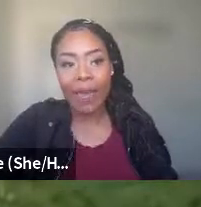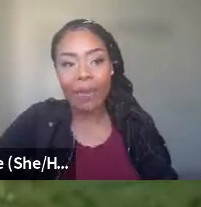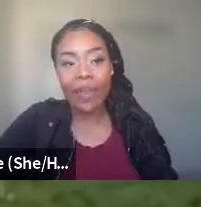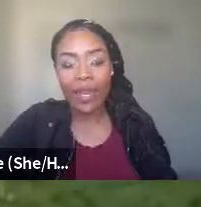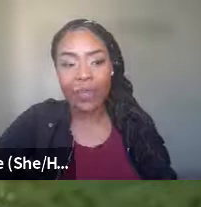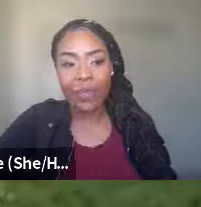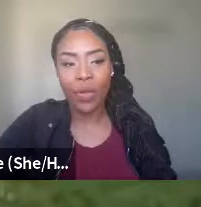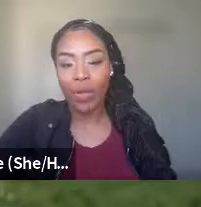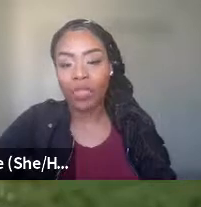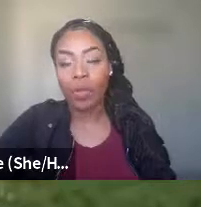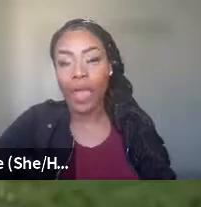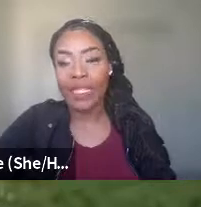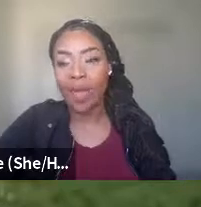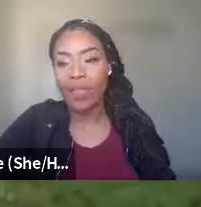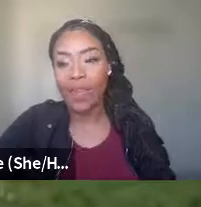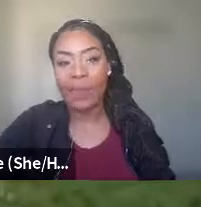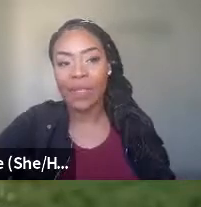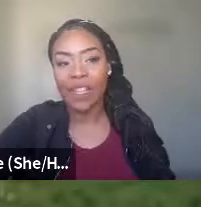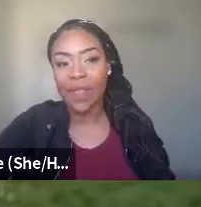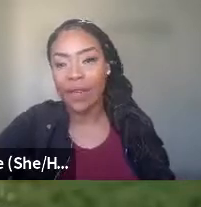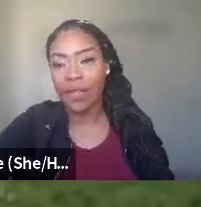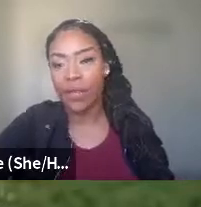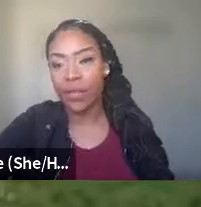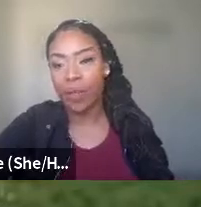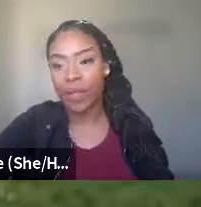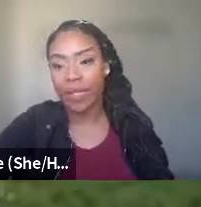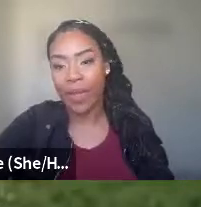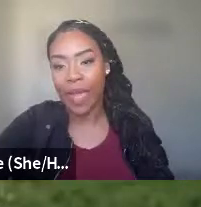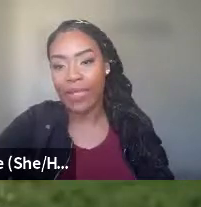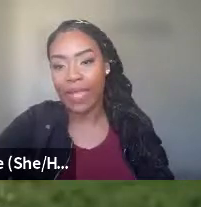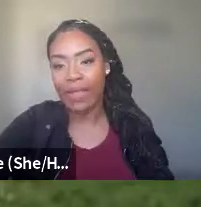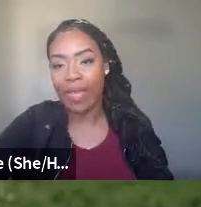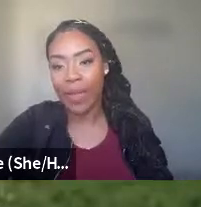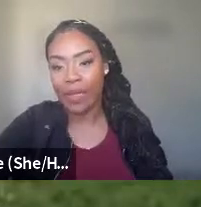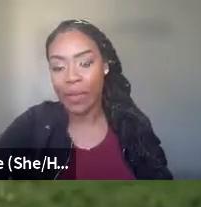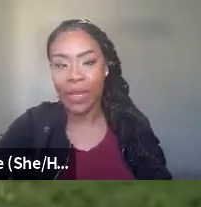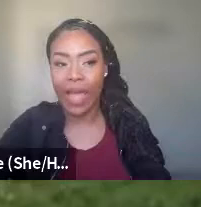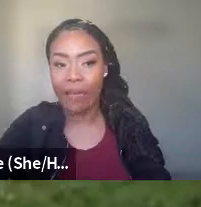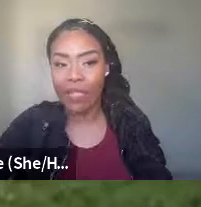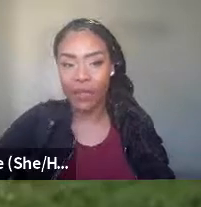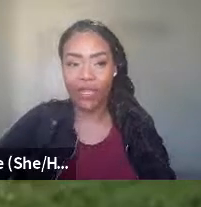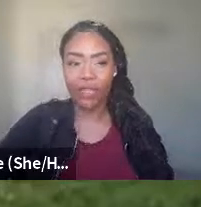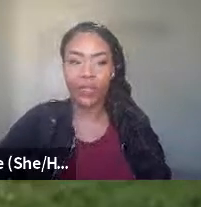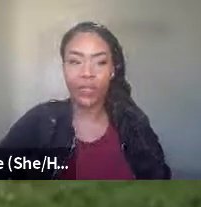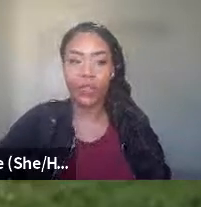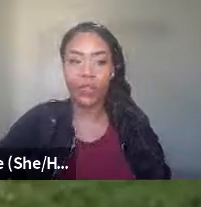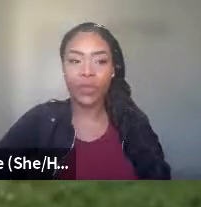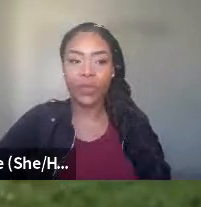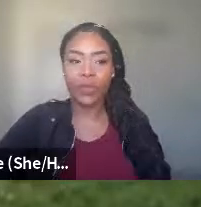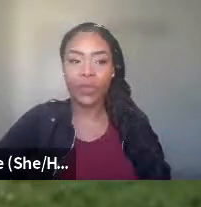Um, there is a book called the blind spot that is specific to implicit bias and the impact that we can have on different